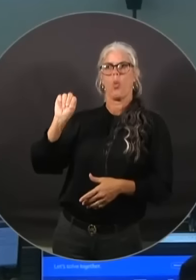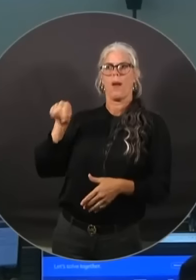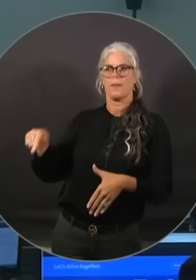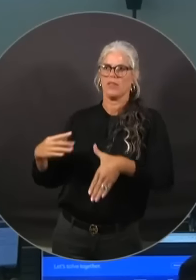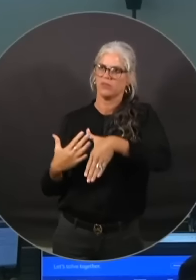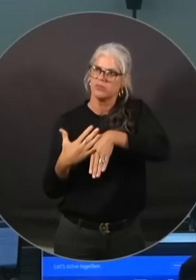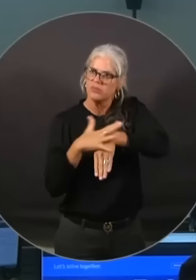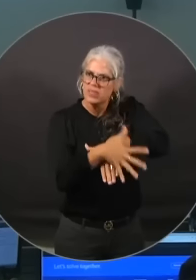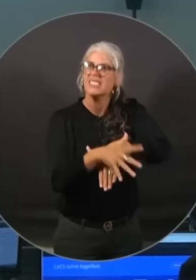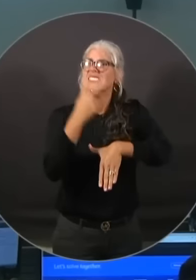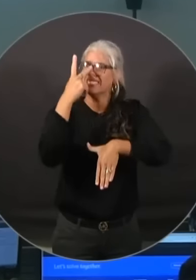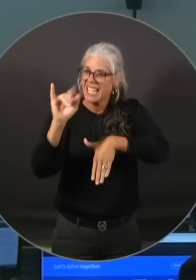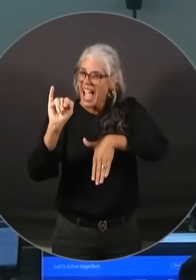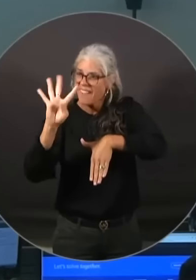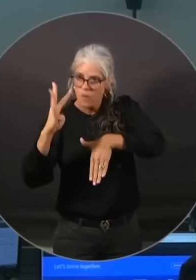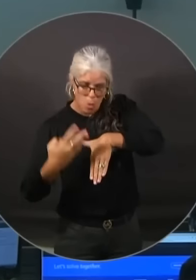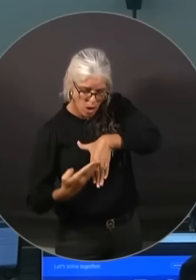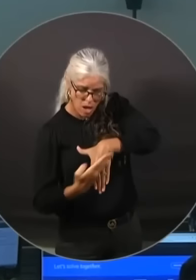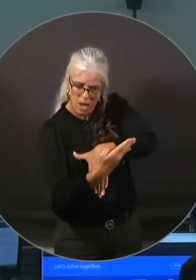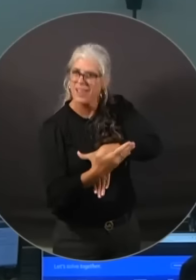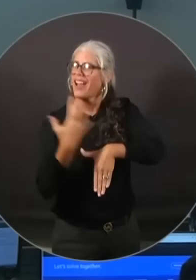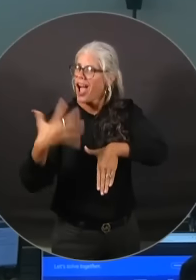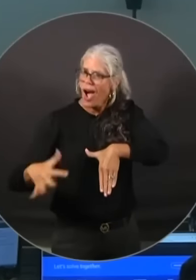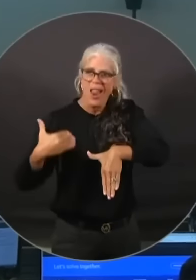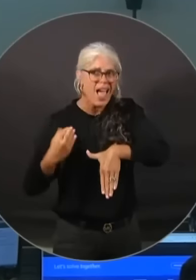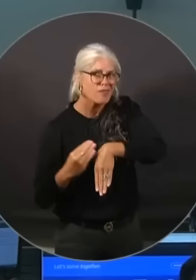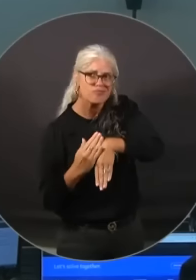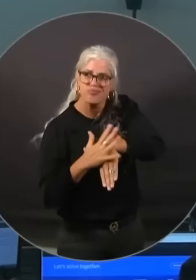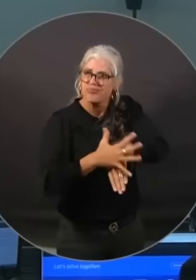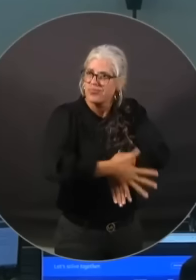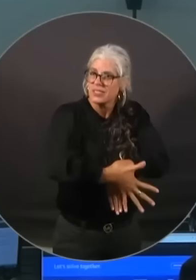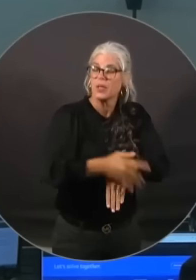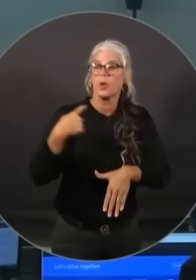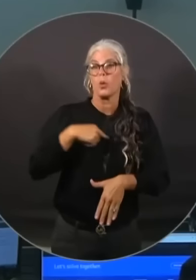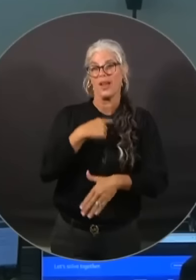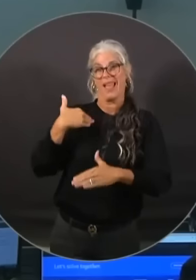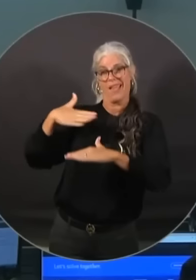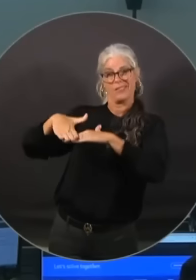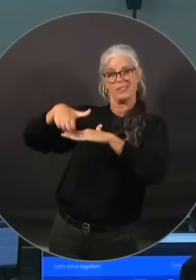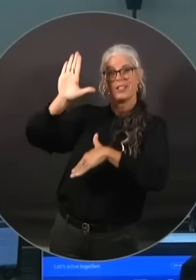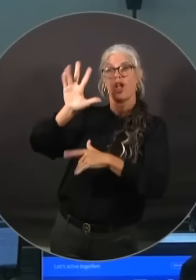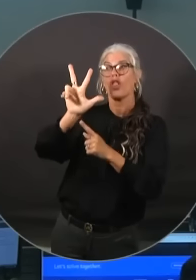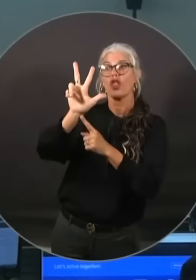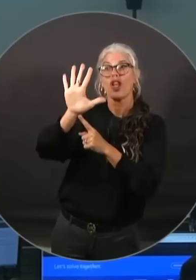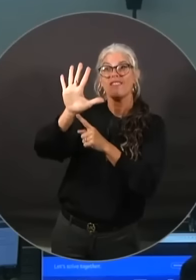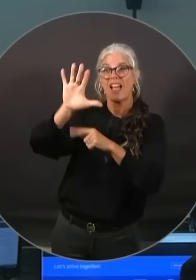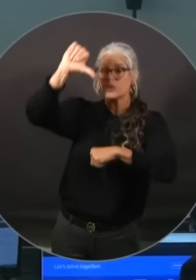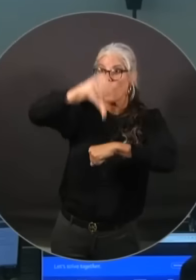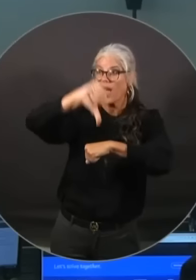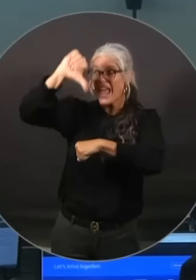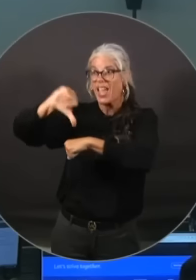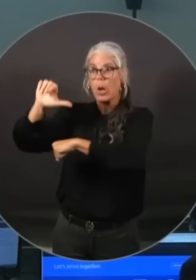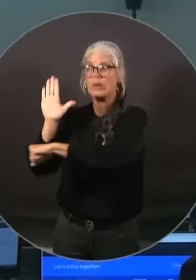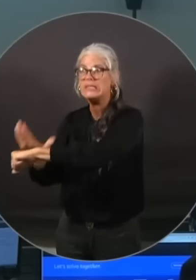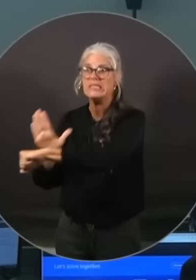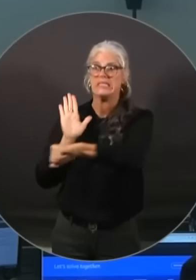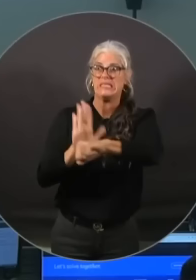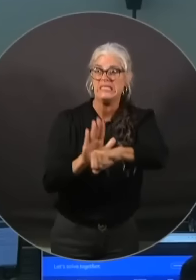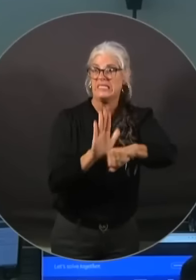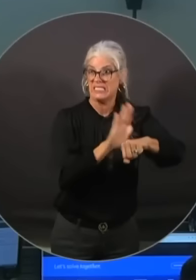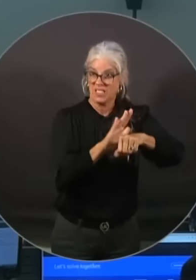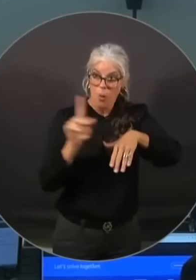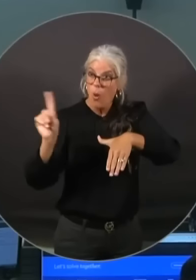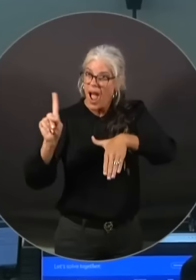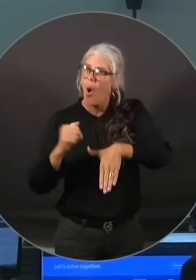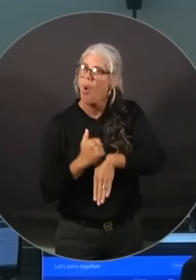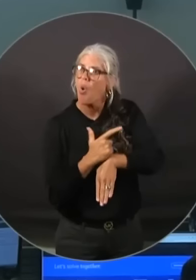the way north to the state line. We've already had more than 35 tornado warnings issued across the state of Florida. Rest assured that